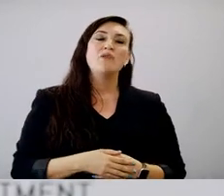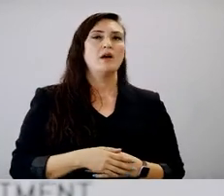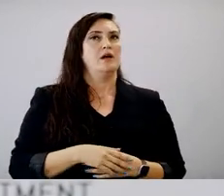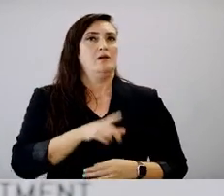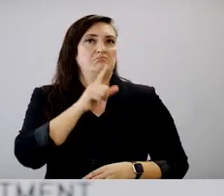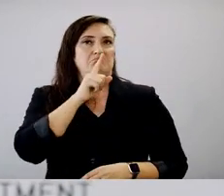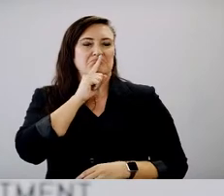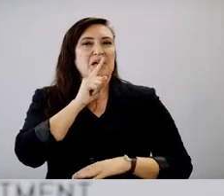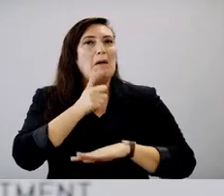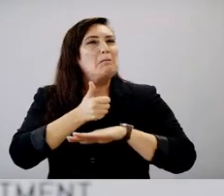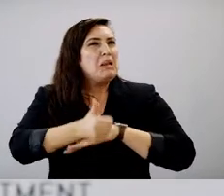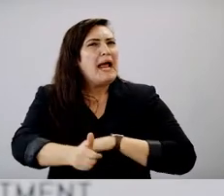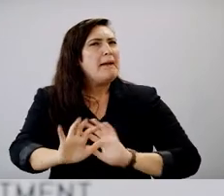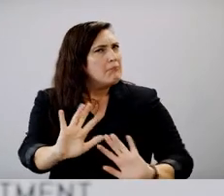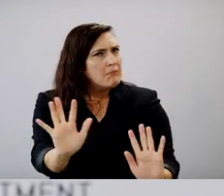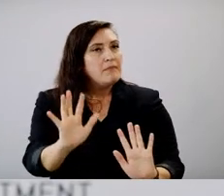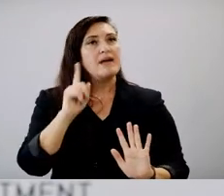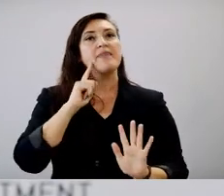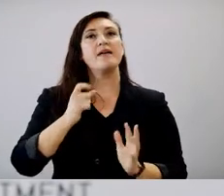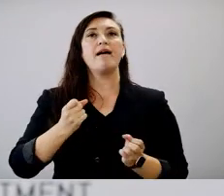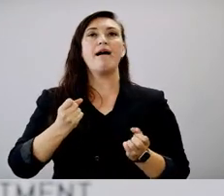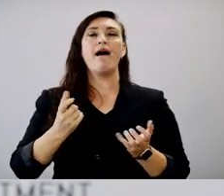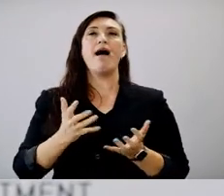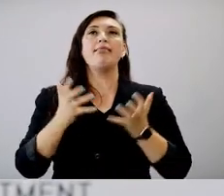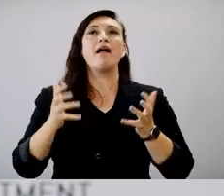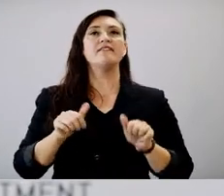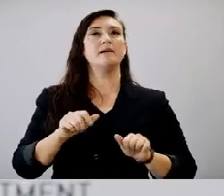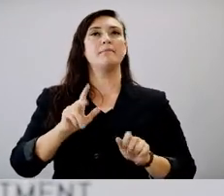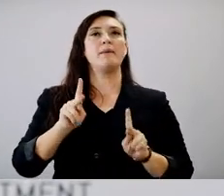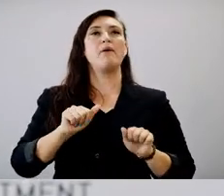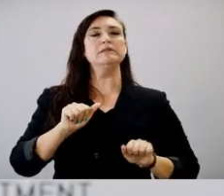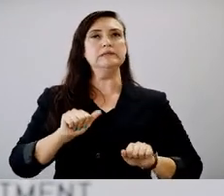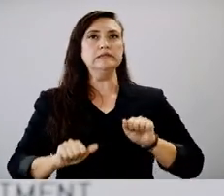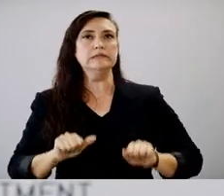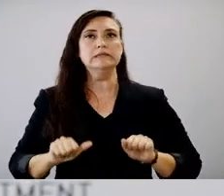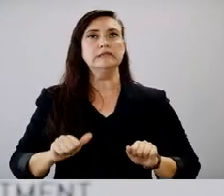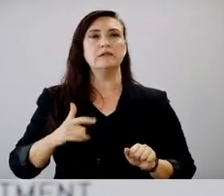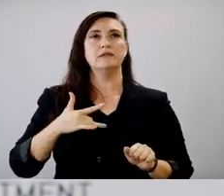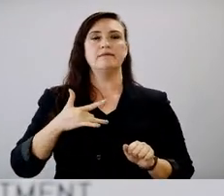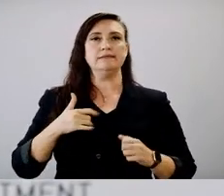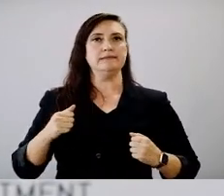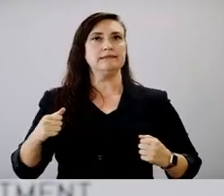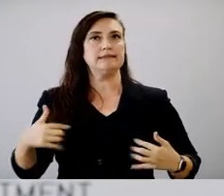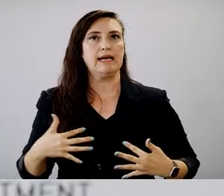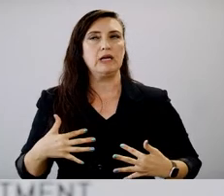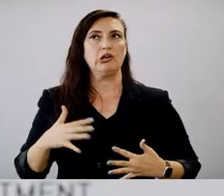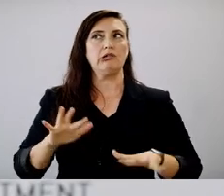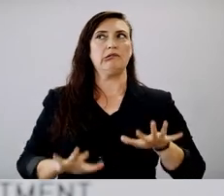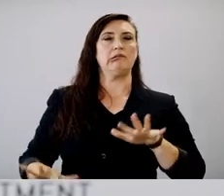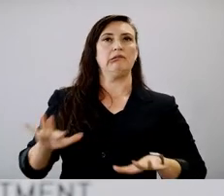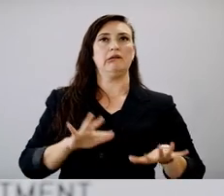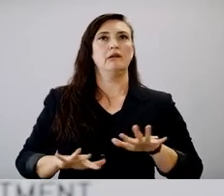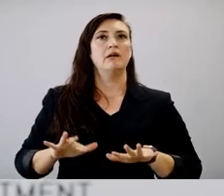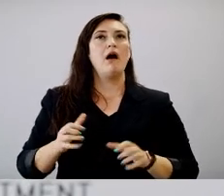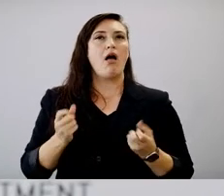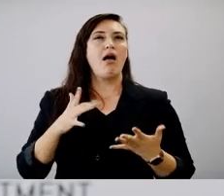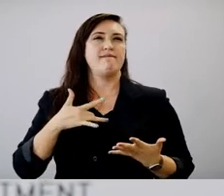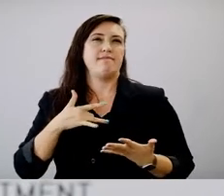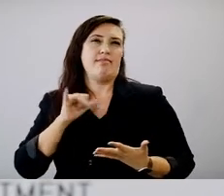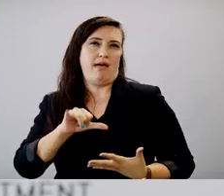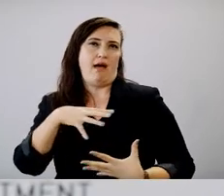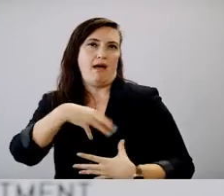that there's a lot of hesitancy out there. think that there's a lot of misinformation that scares people about getting the shot. Um,